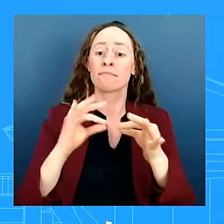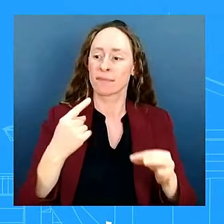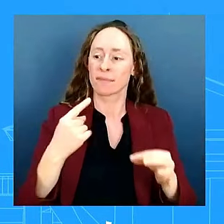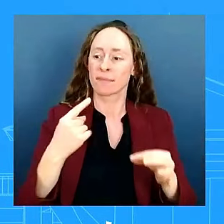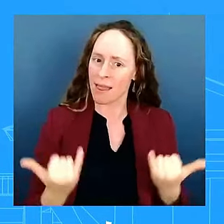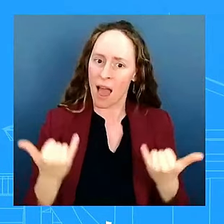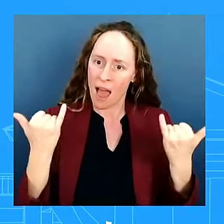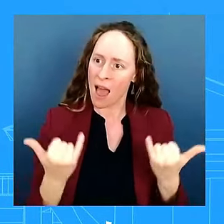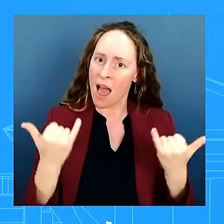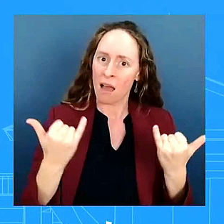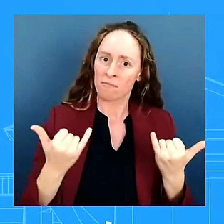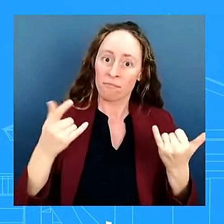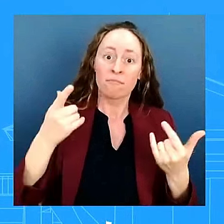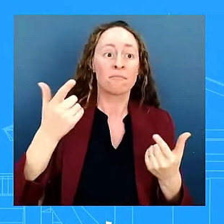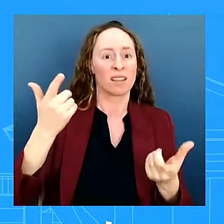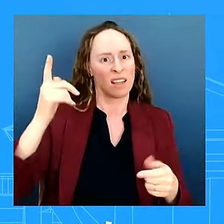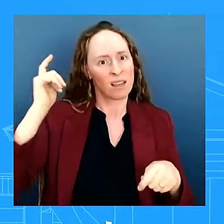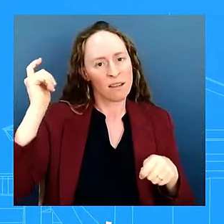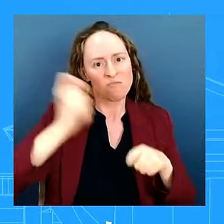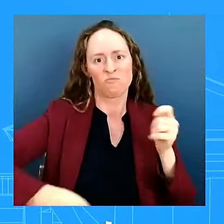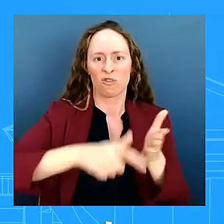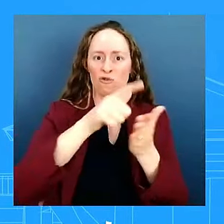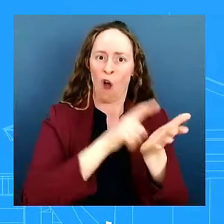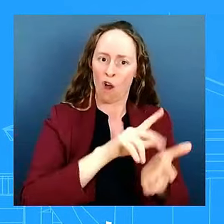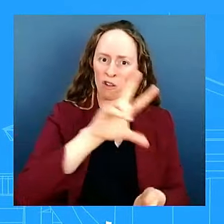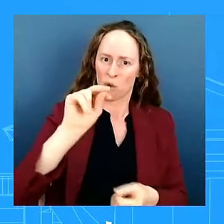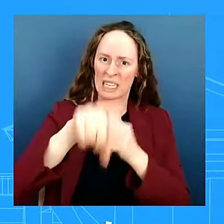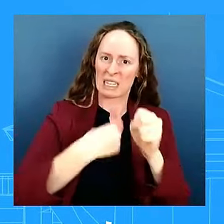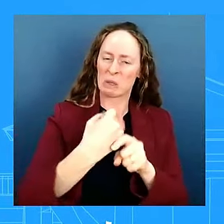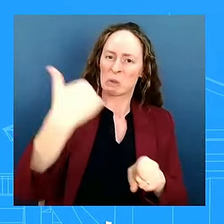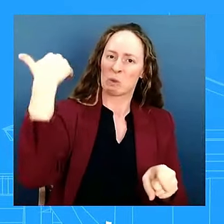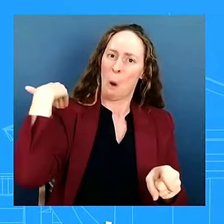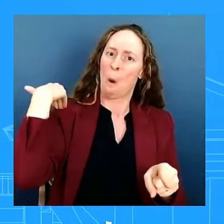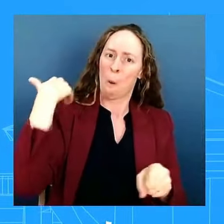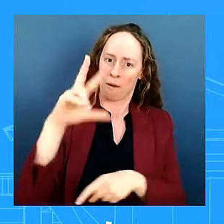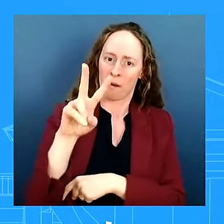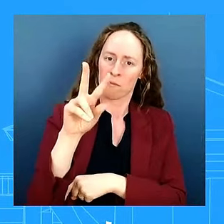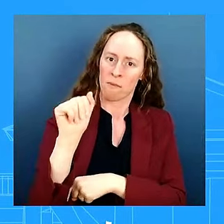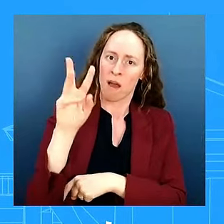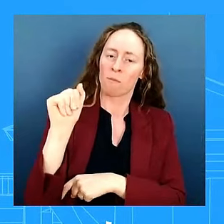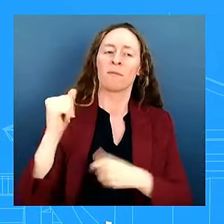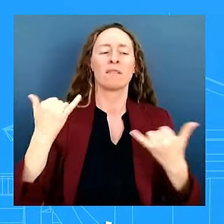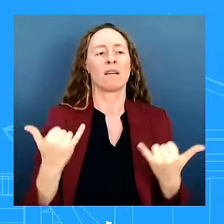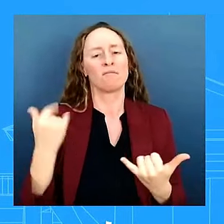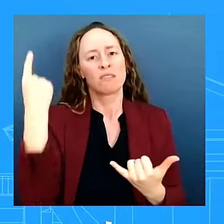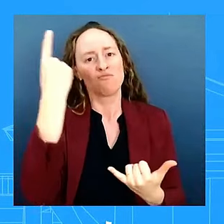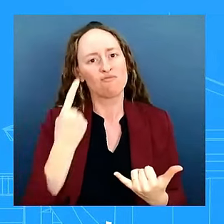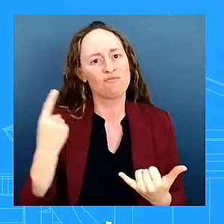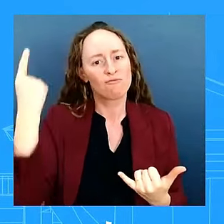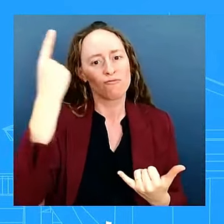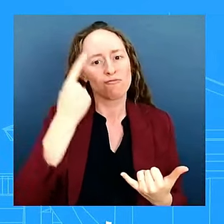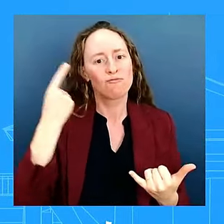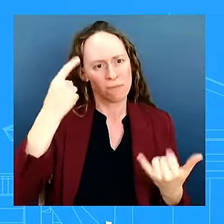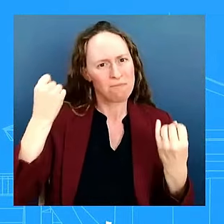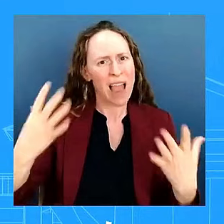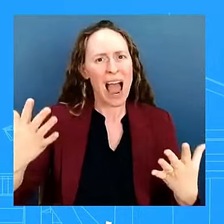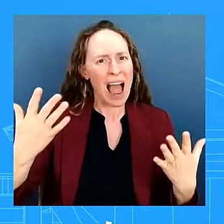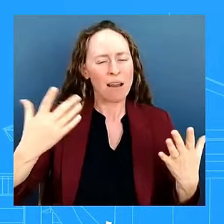law the violence against women act we celebrate our progress while recommitting to the work ahead